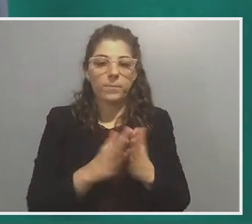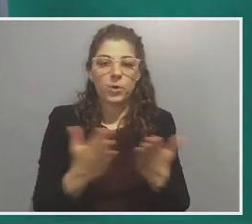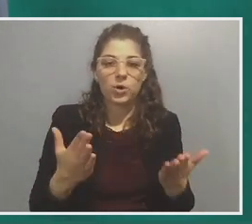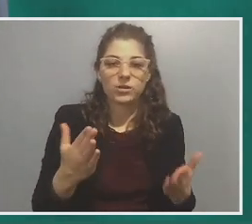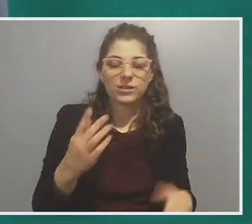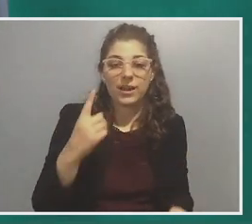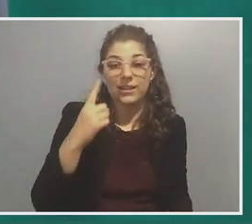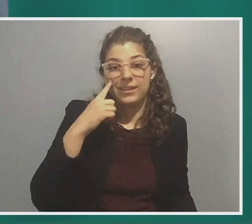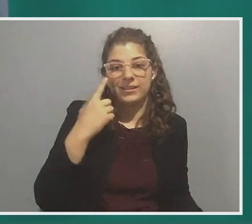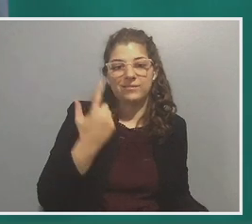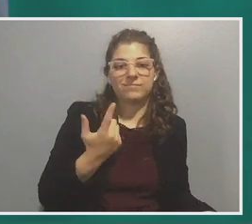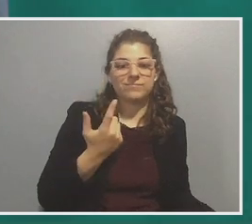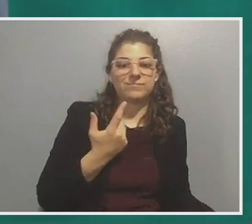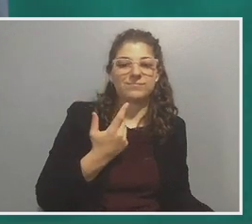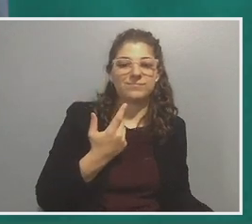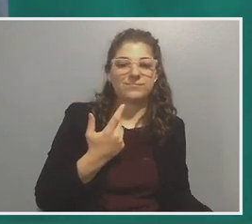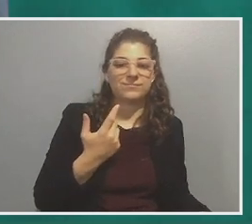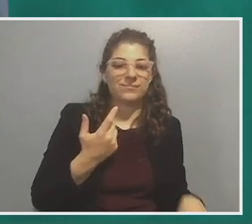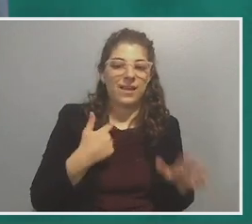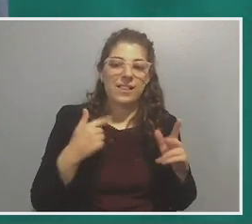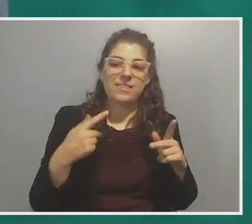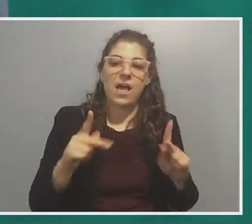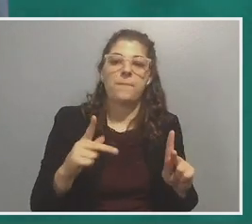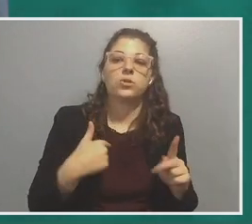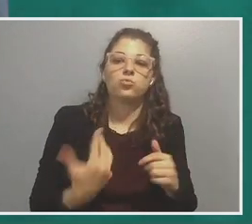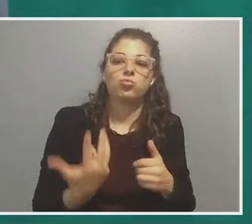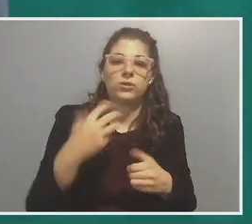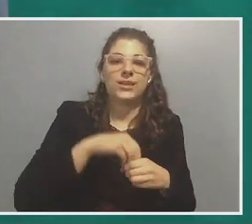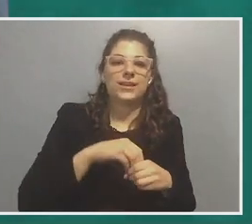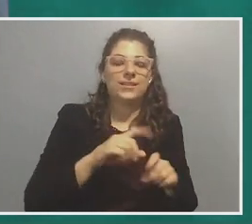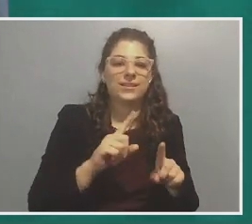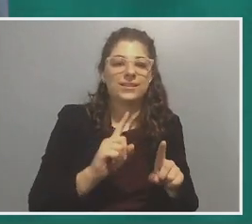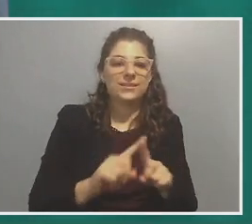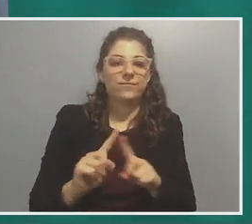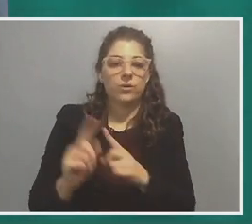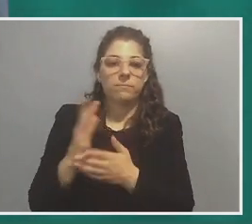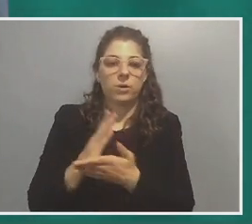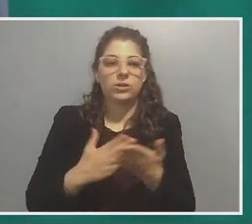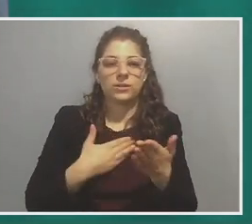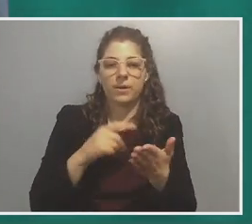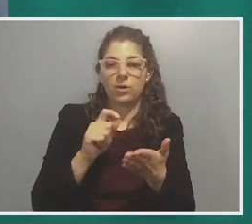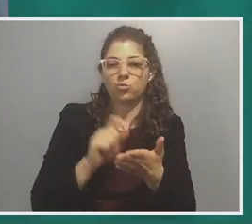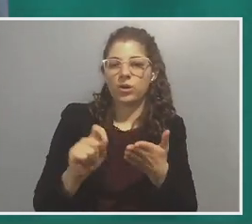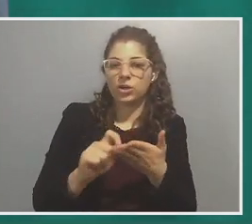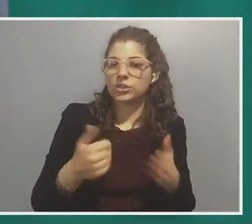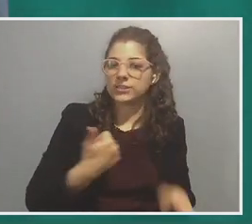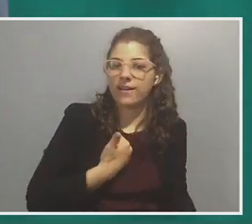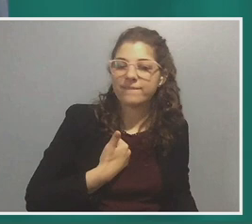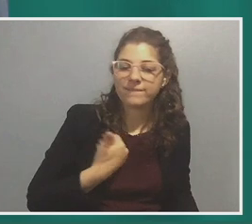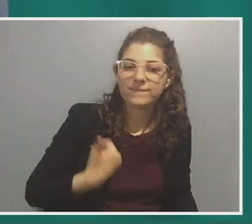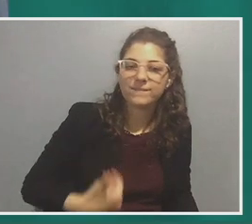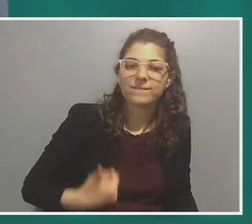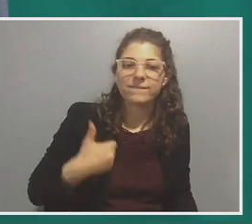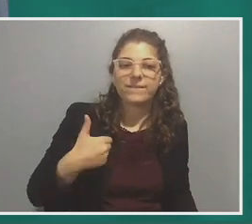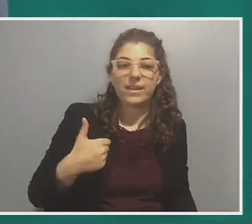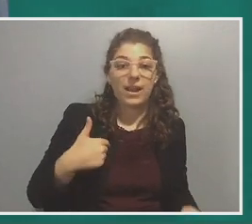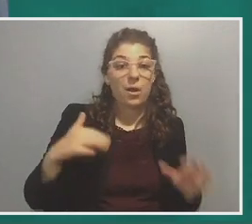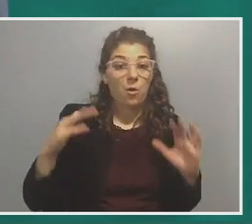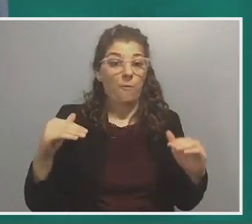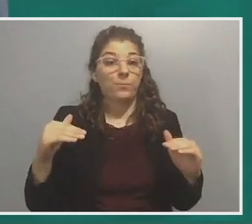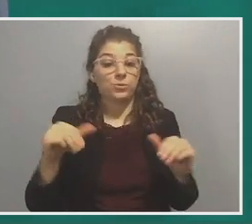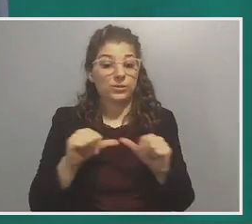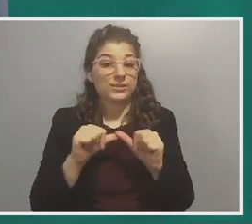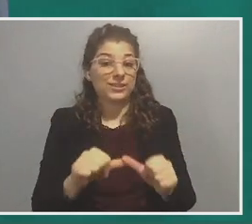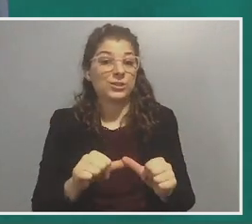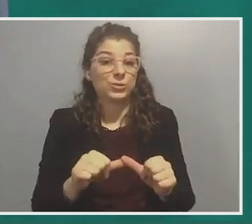it allowed me to bring in the different parts of my writerly self, um, in a way that I, I hope to be able to continue to do